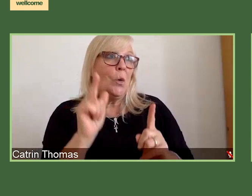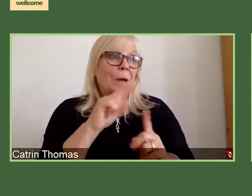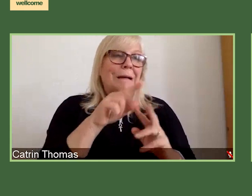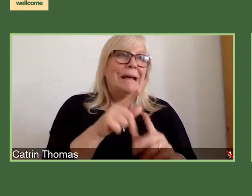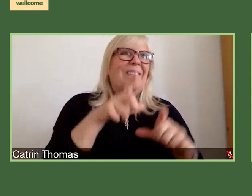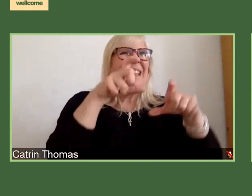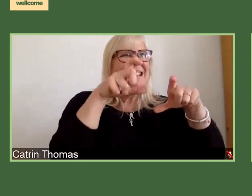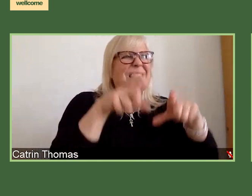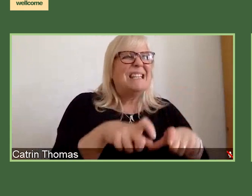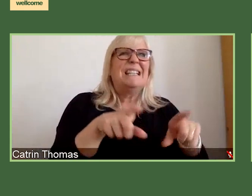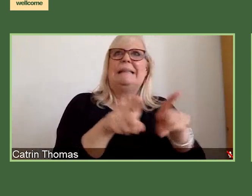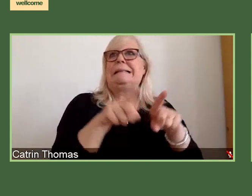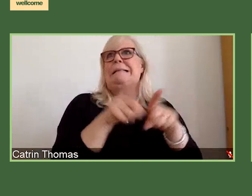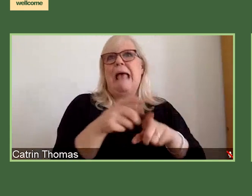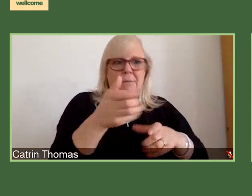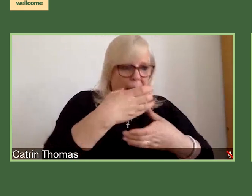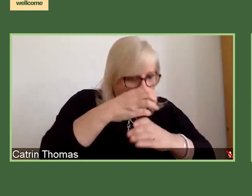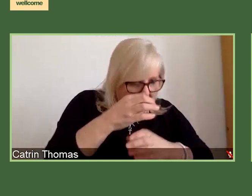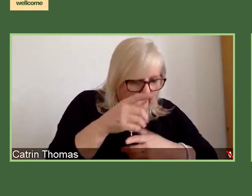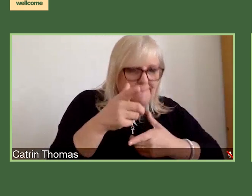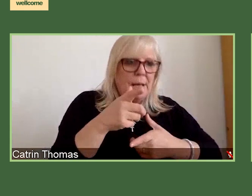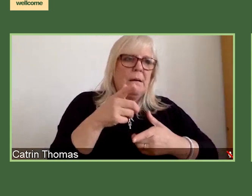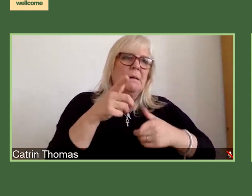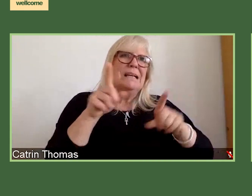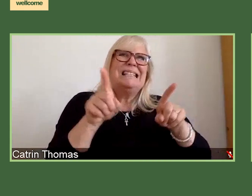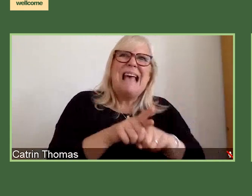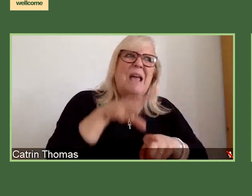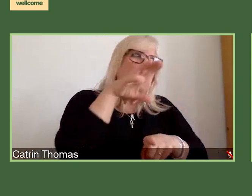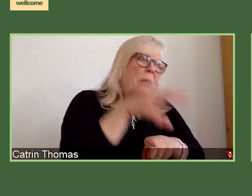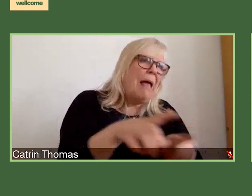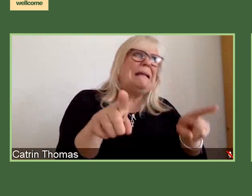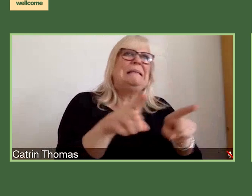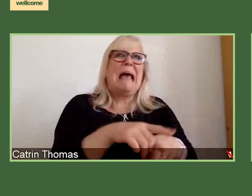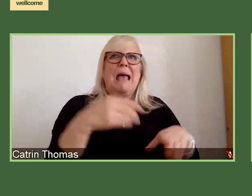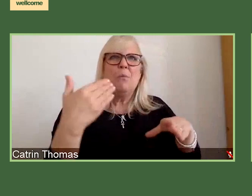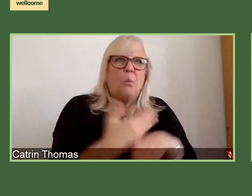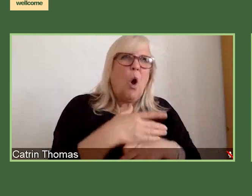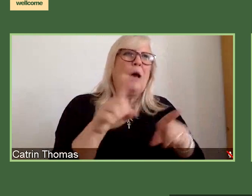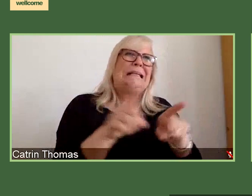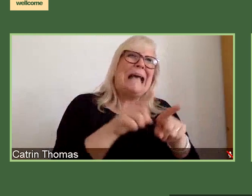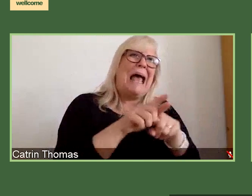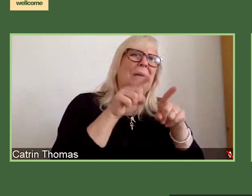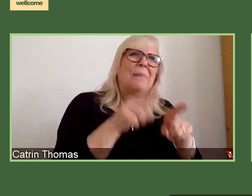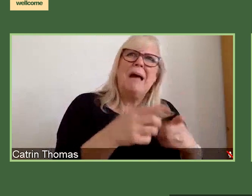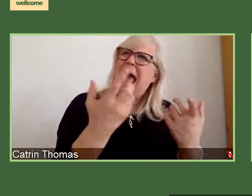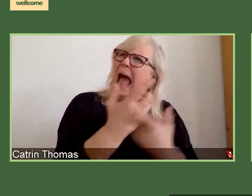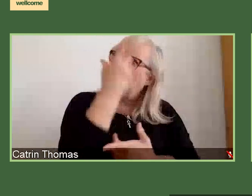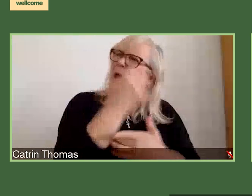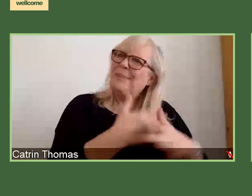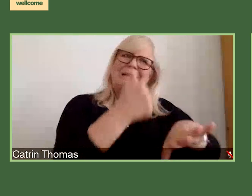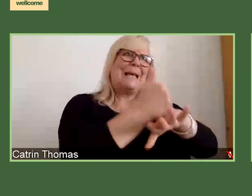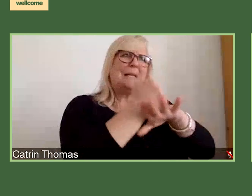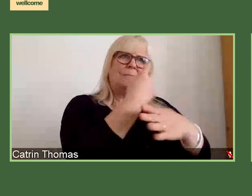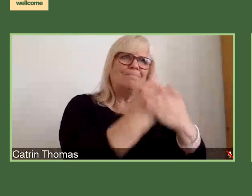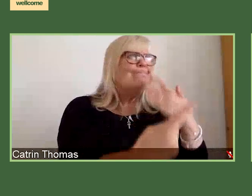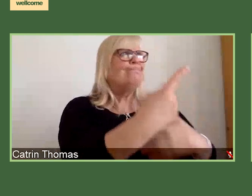lab in the same kind of way, it's going to become very difficult for them to establish their own identity. So we're just asking for people to kind of